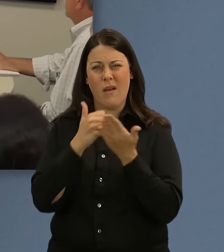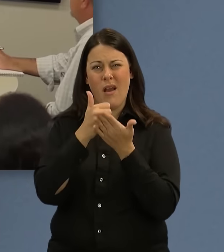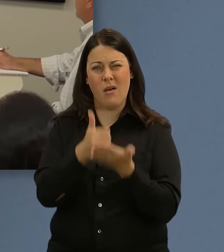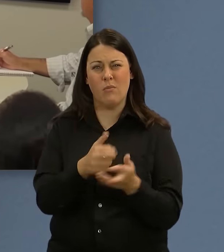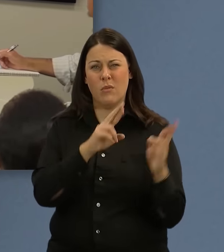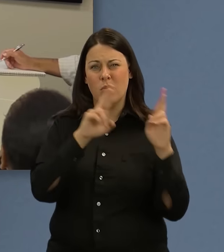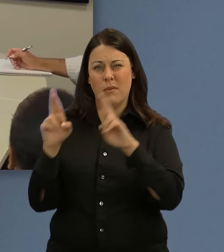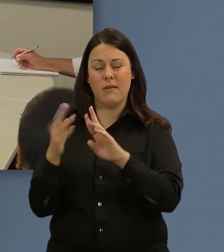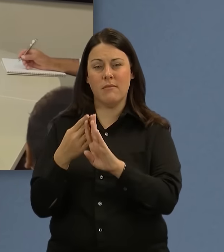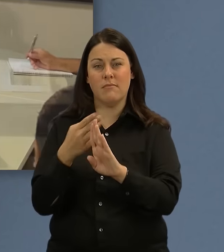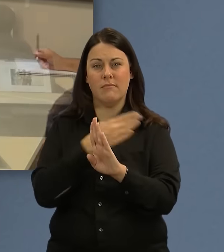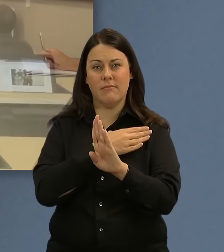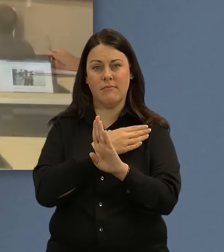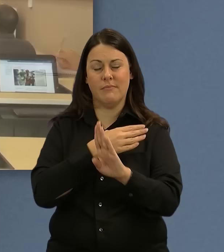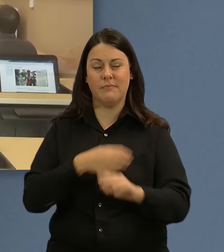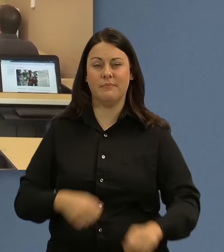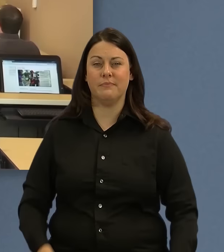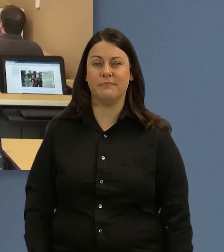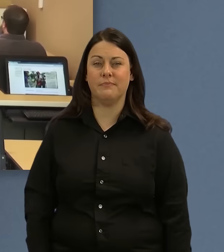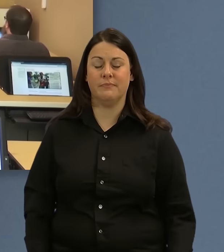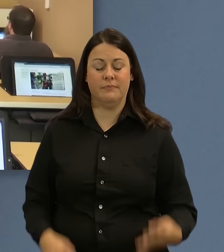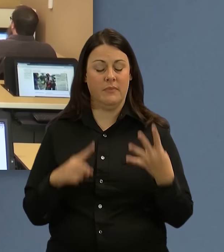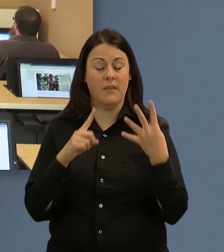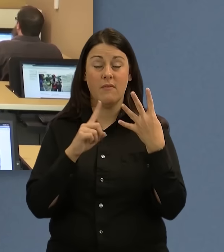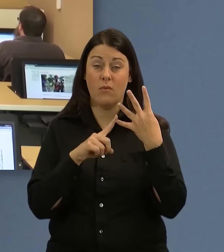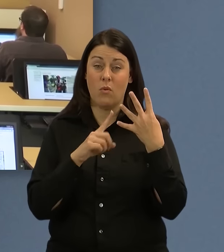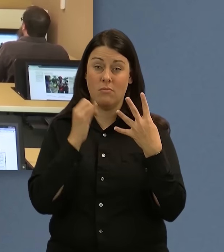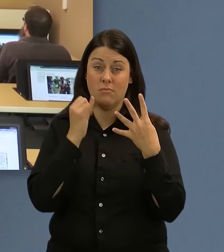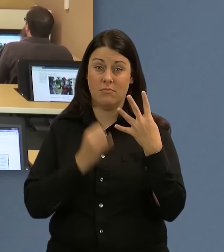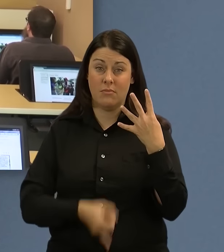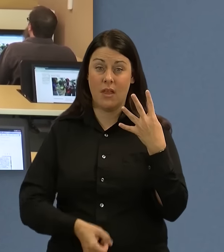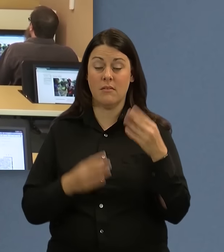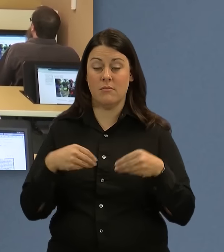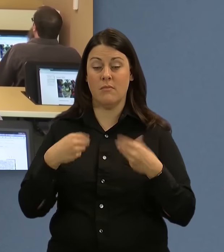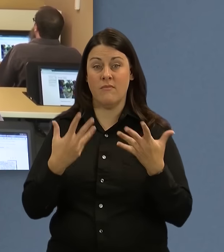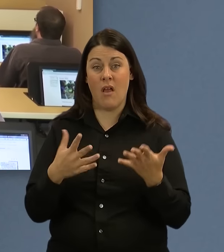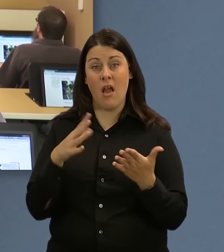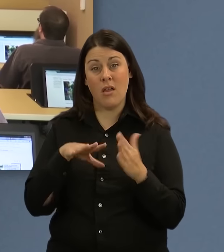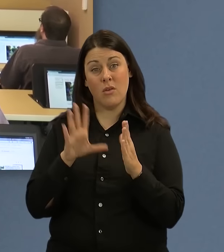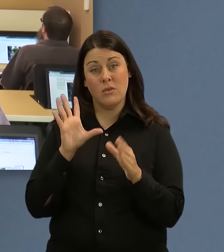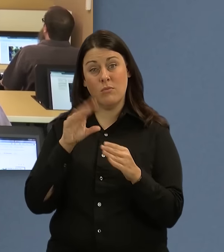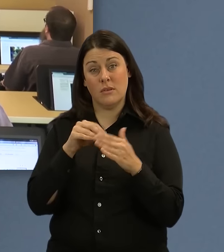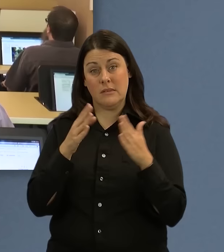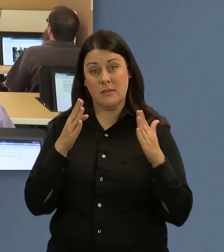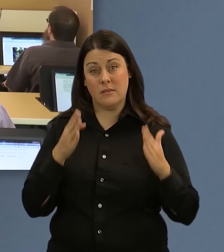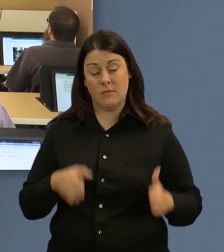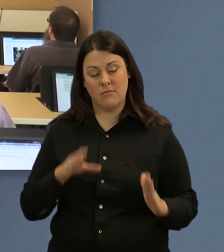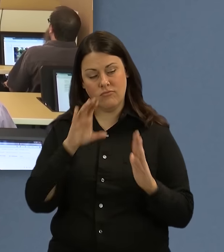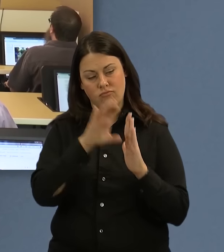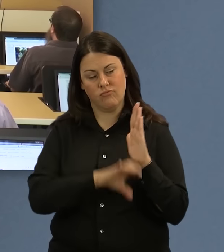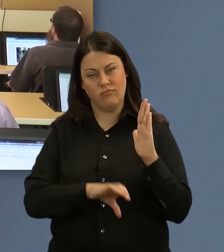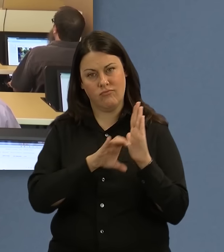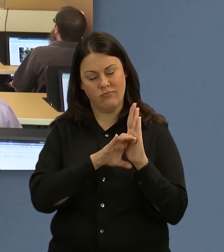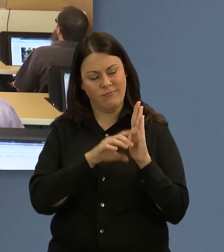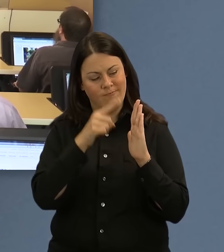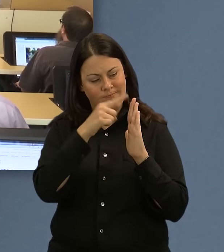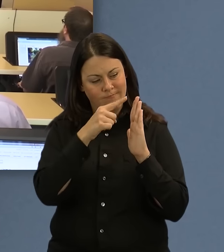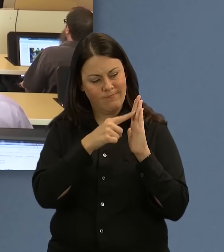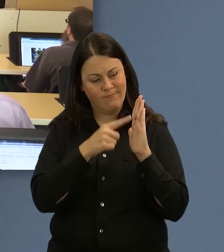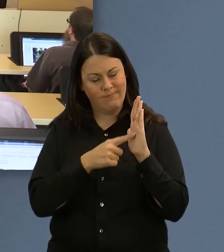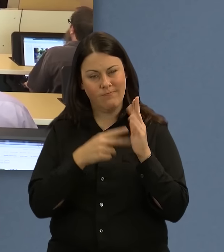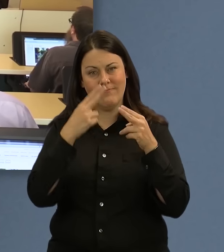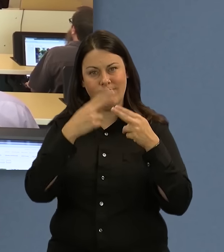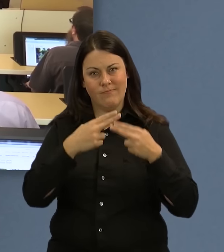in advance. The fourth session gives the learners an opportunity to characterize what they perceive as a